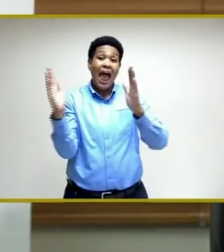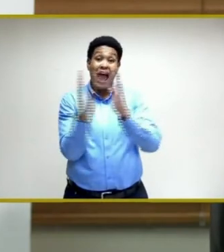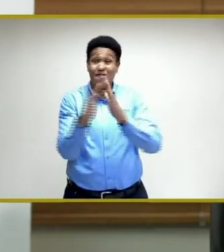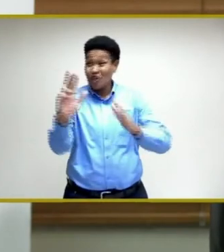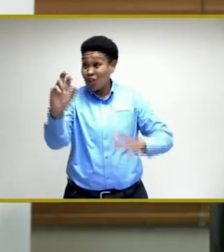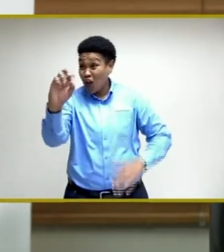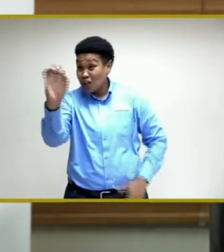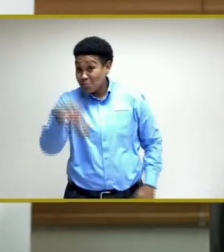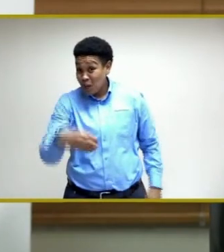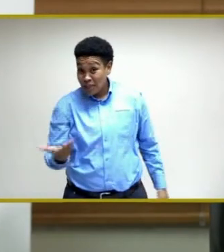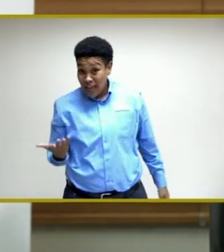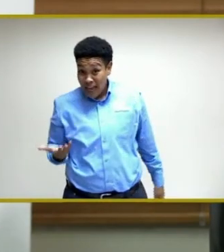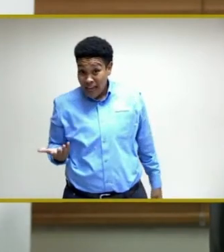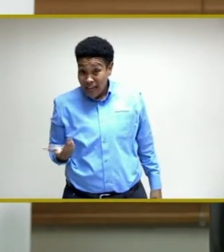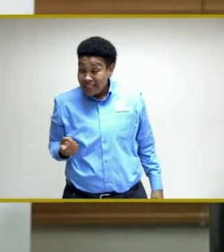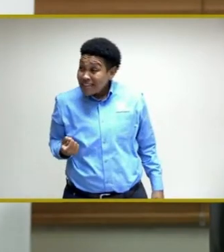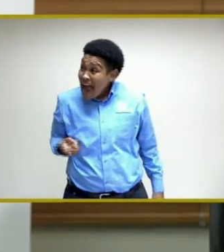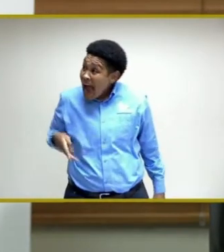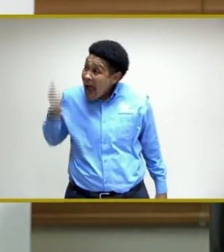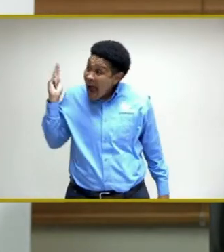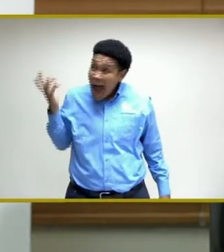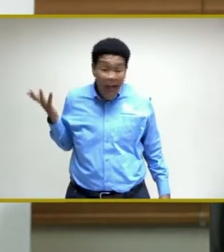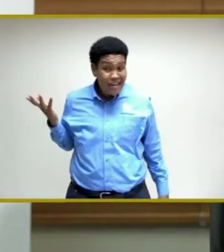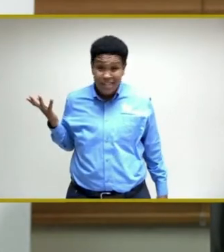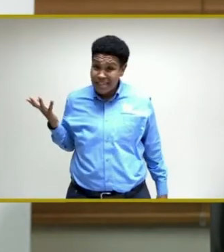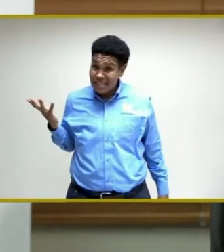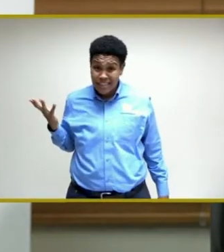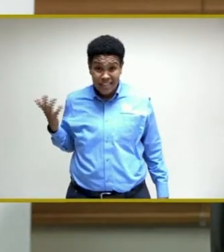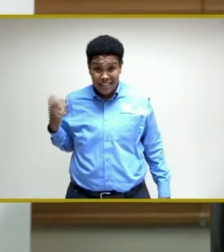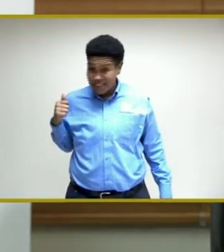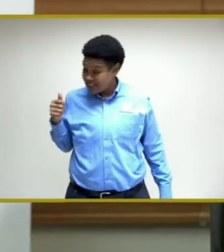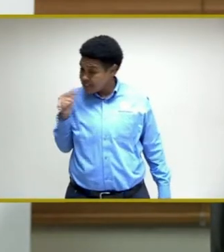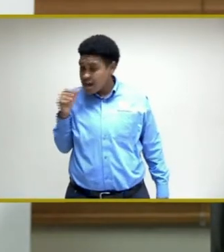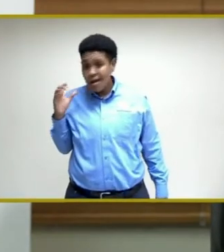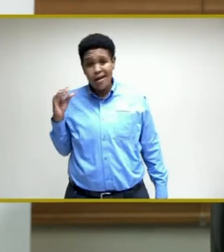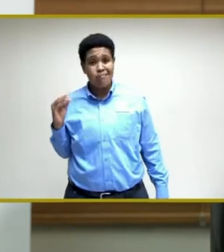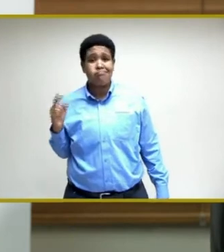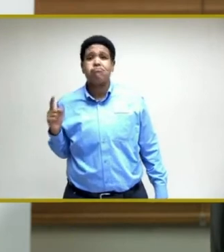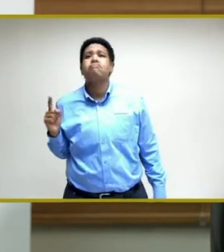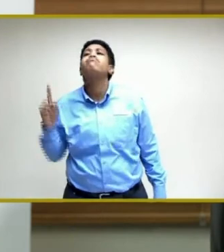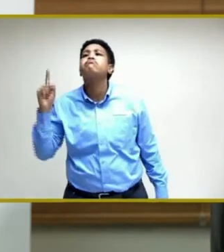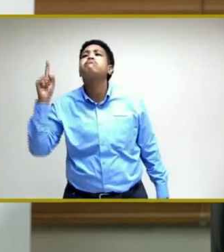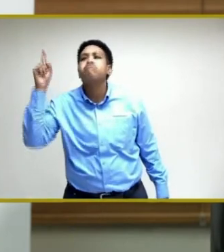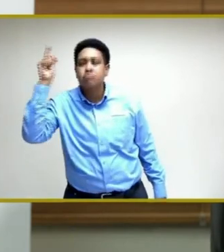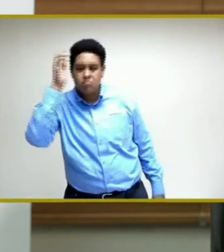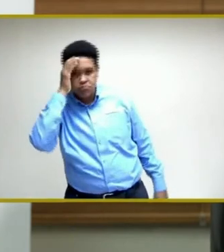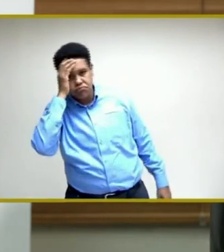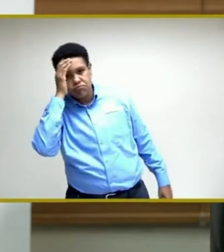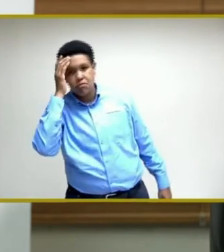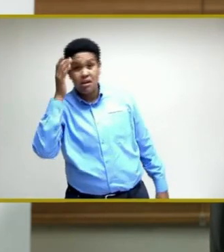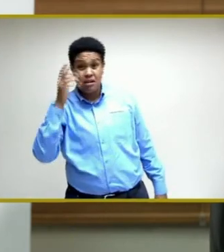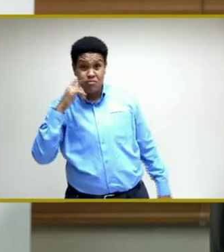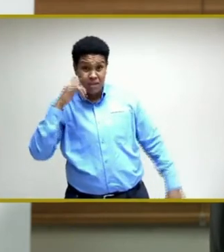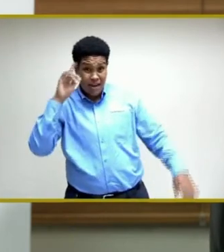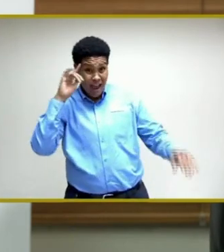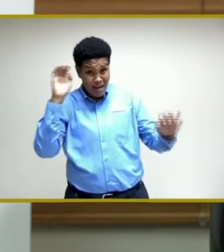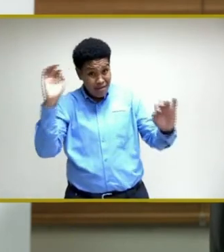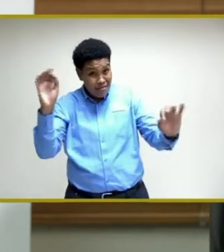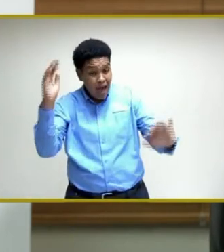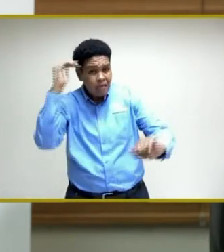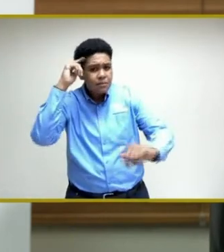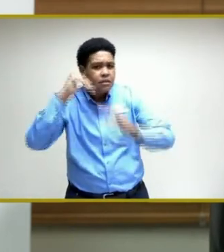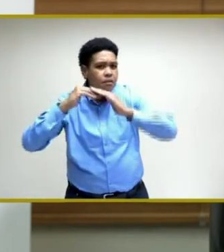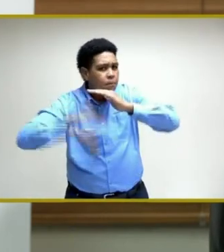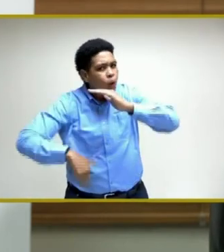30%, is extremely high given that the ideal scenario is to keep it below 5%.